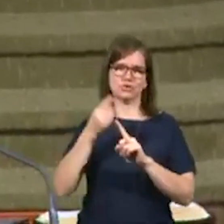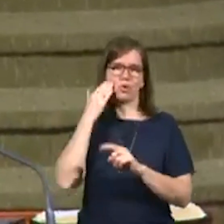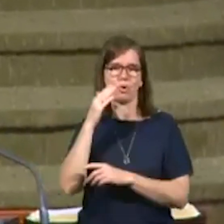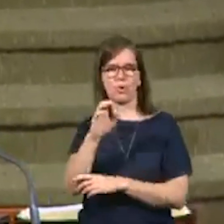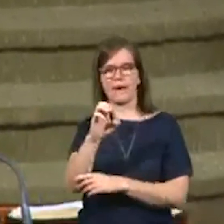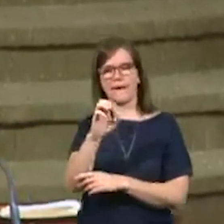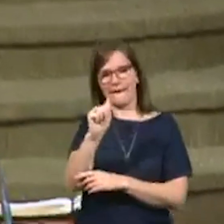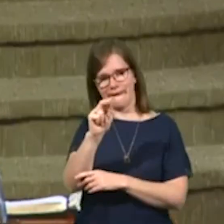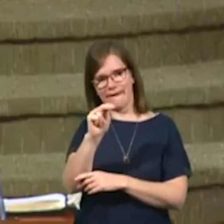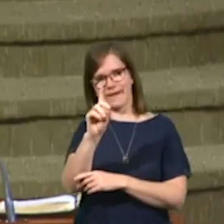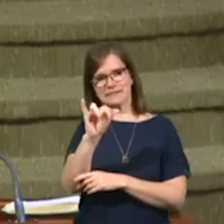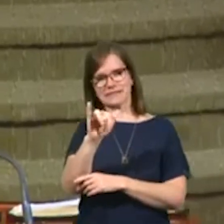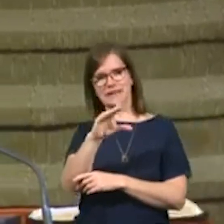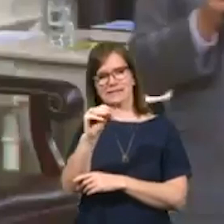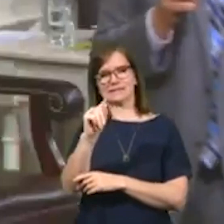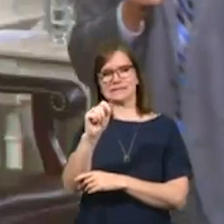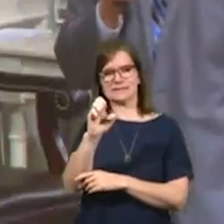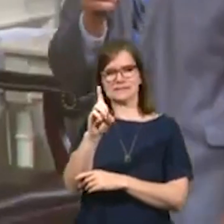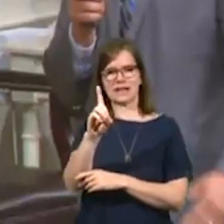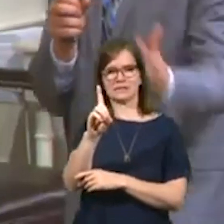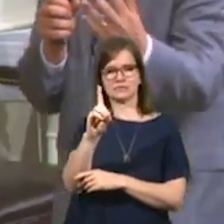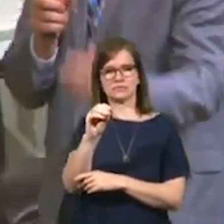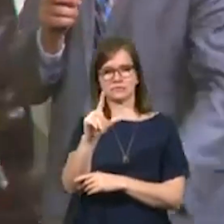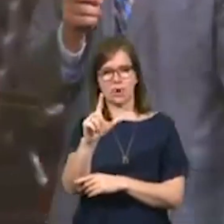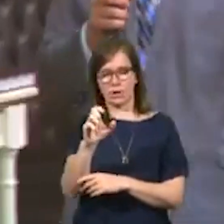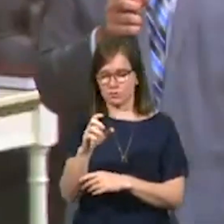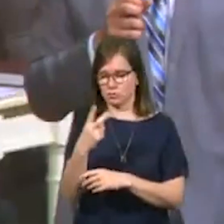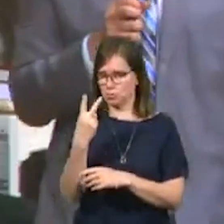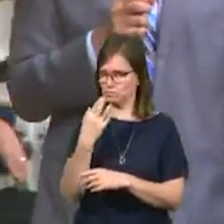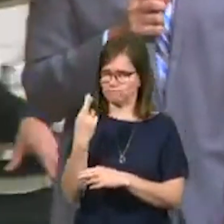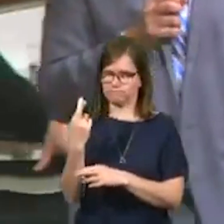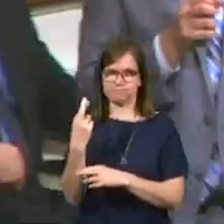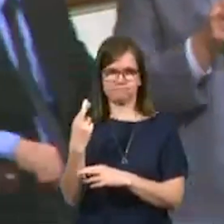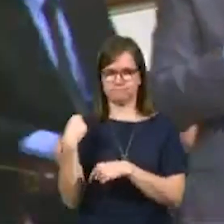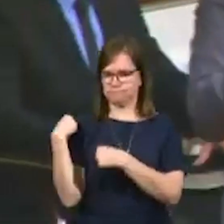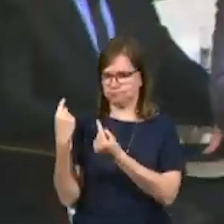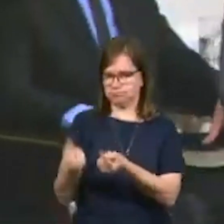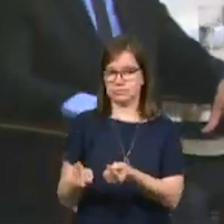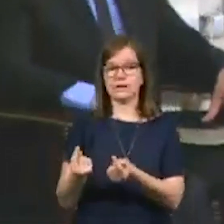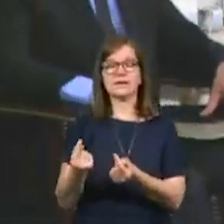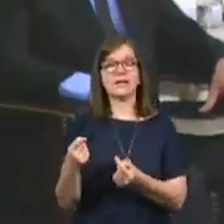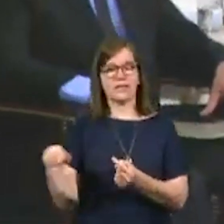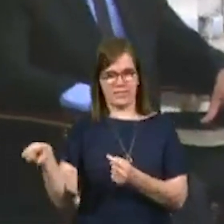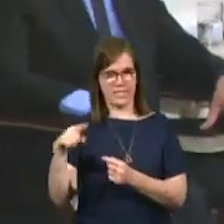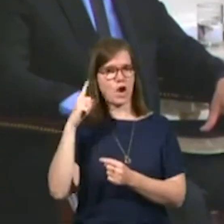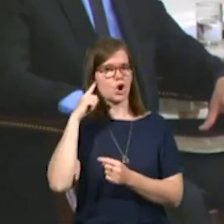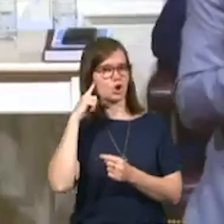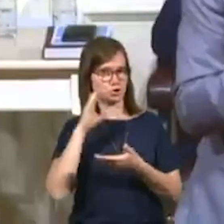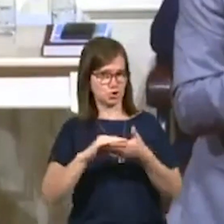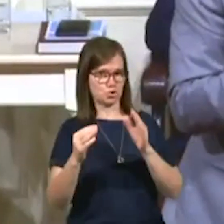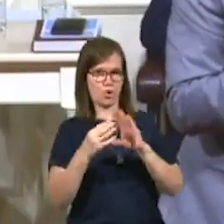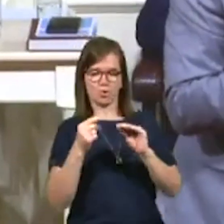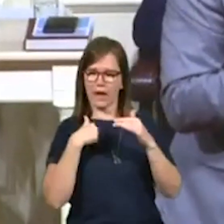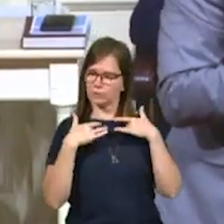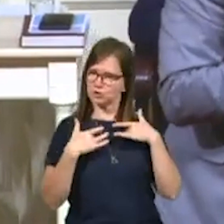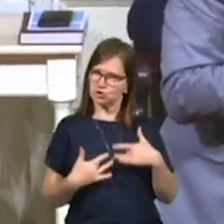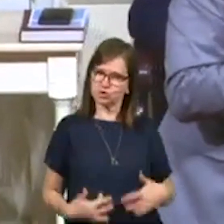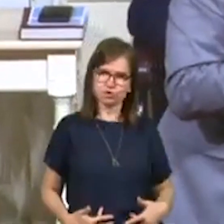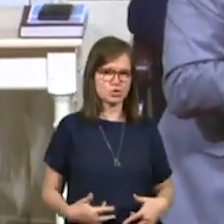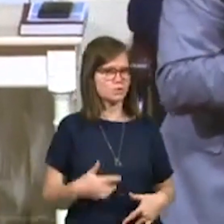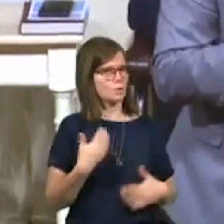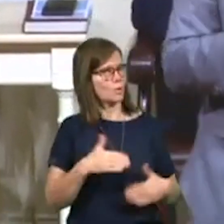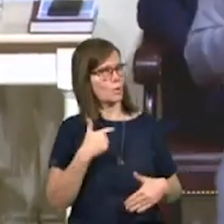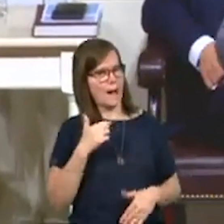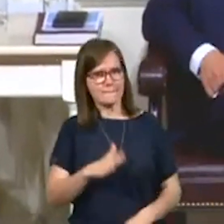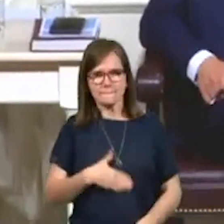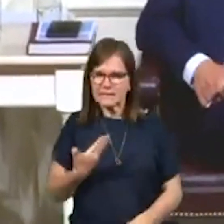Andy and Ted Dahl. They were two of my best friends in the world then, two of my best friends in the world now. They had heard about the story, man. I was very discouraged. I was